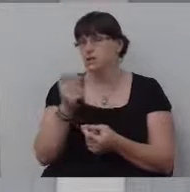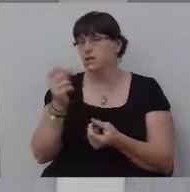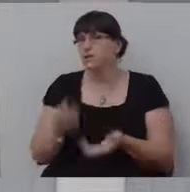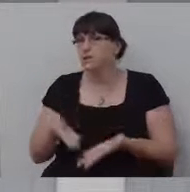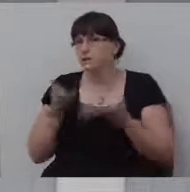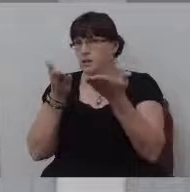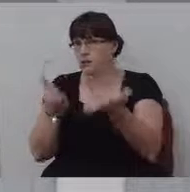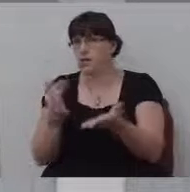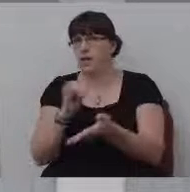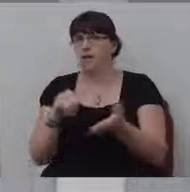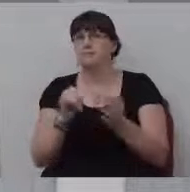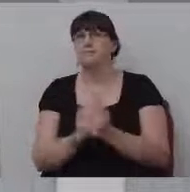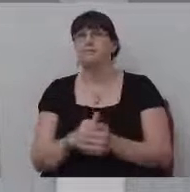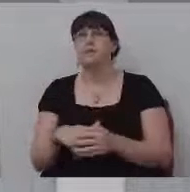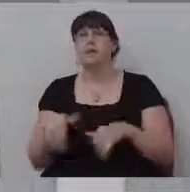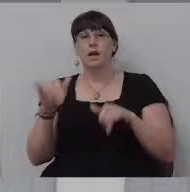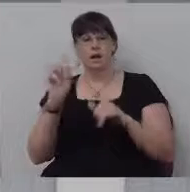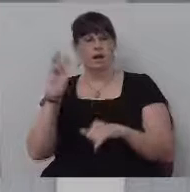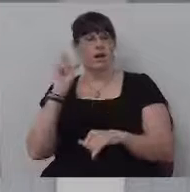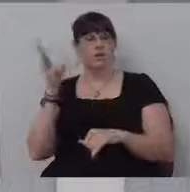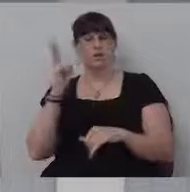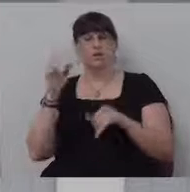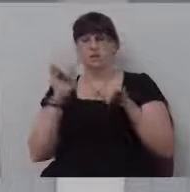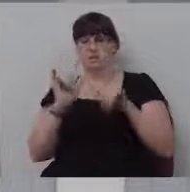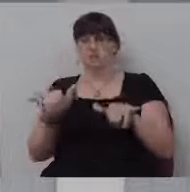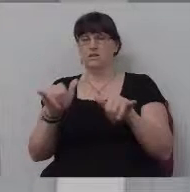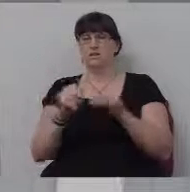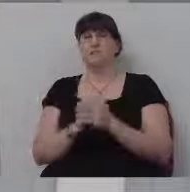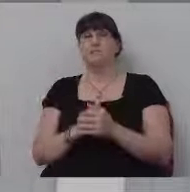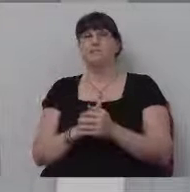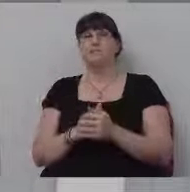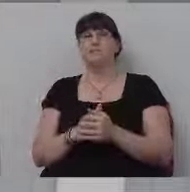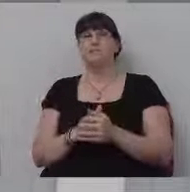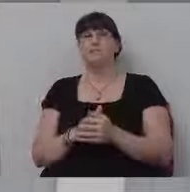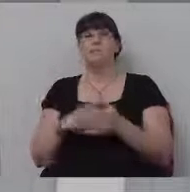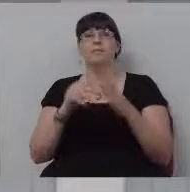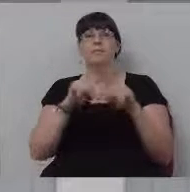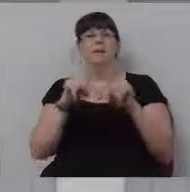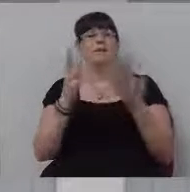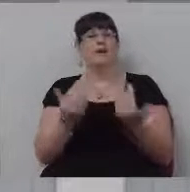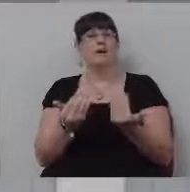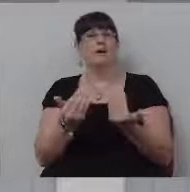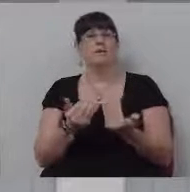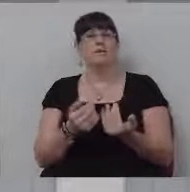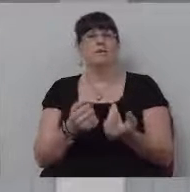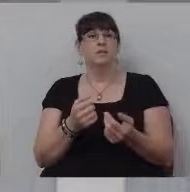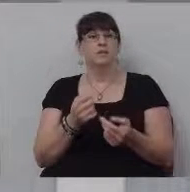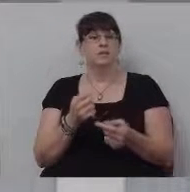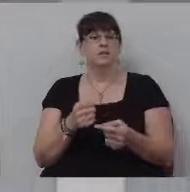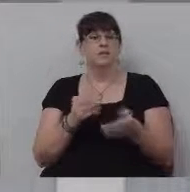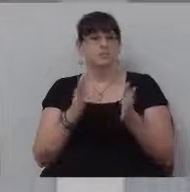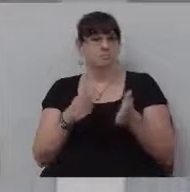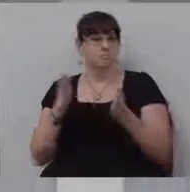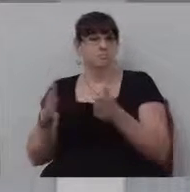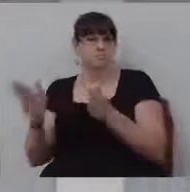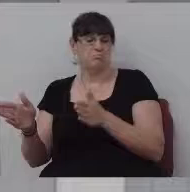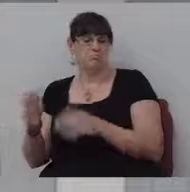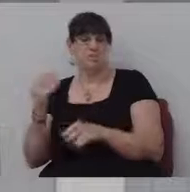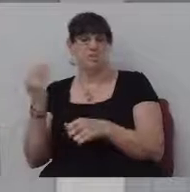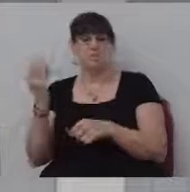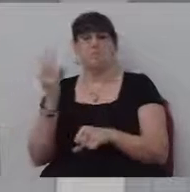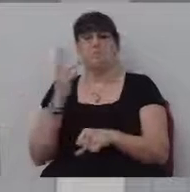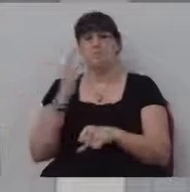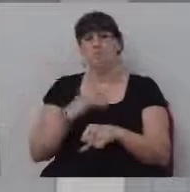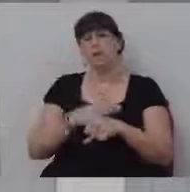Anymore. Nobody asked me. I still witness, but it's, now it's kind of a routine. Early on, those things are such a